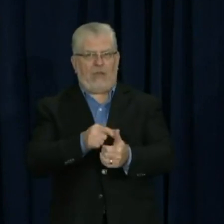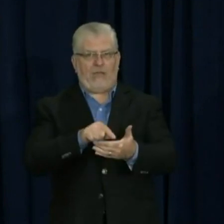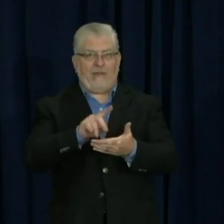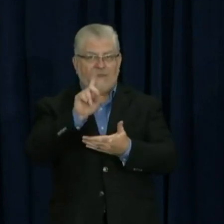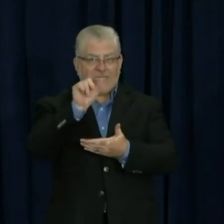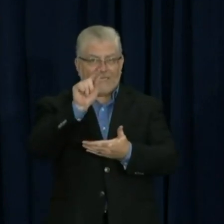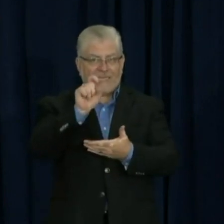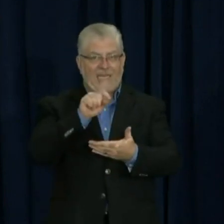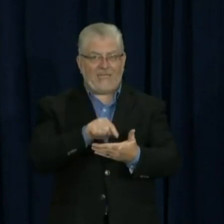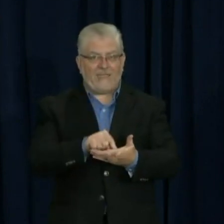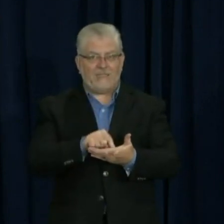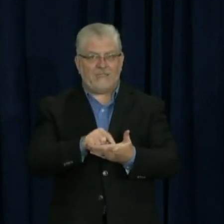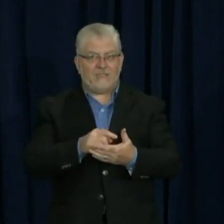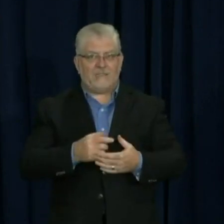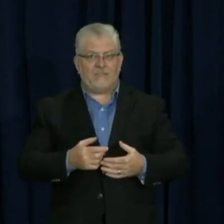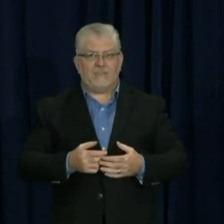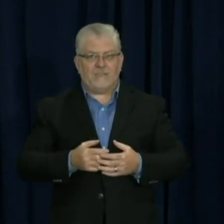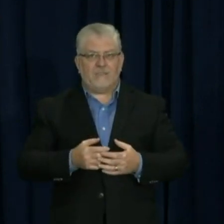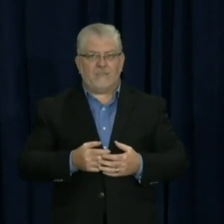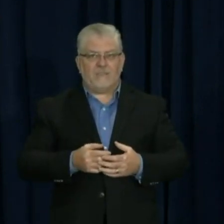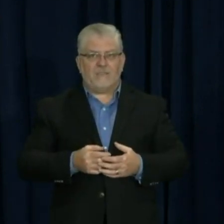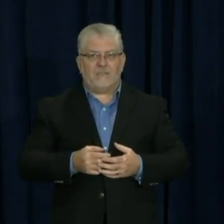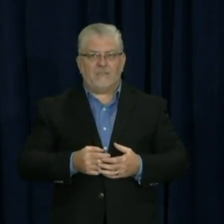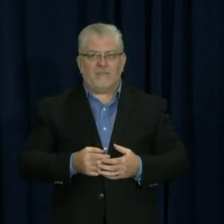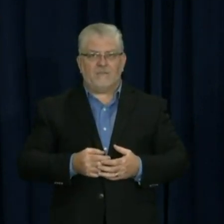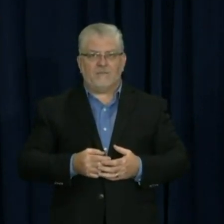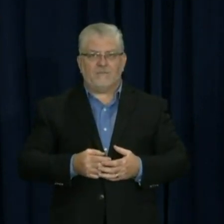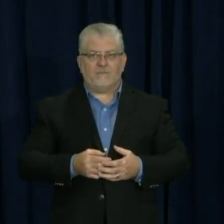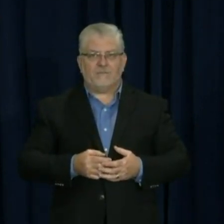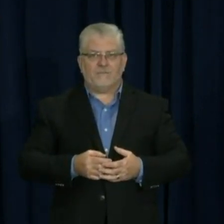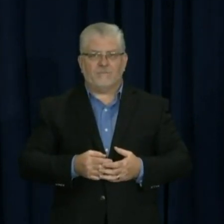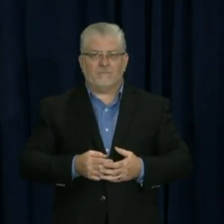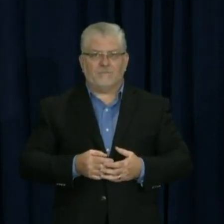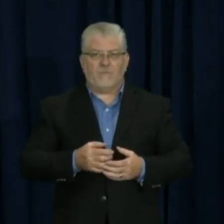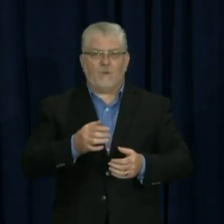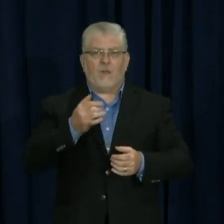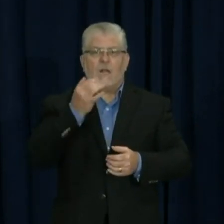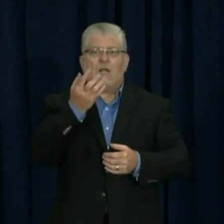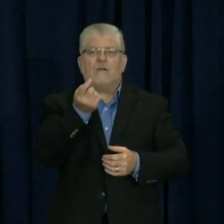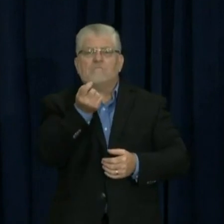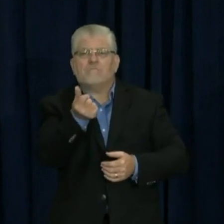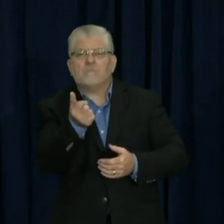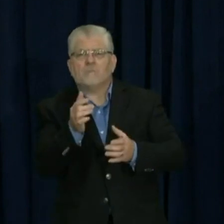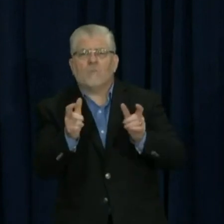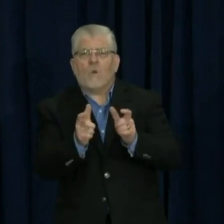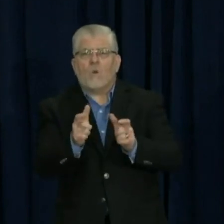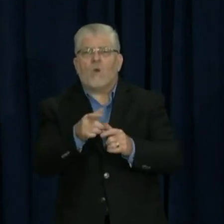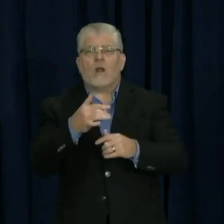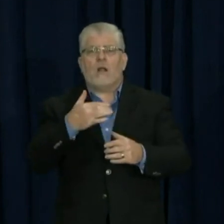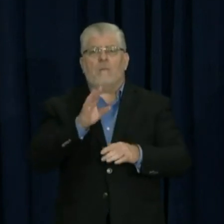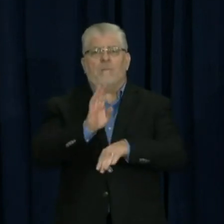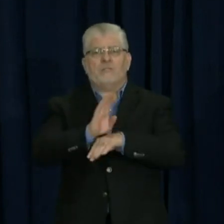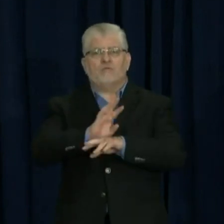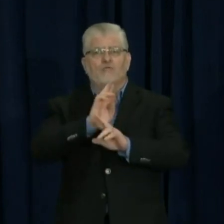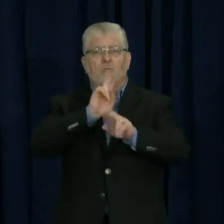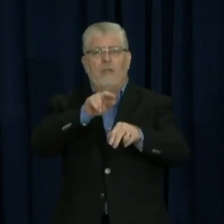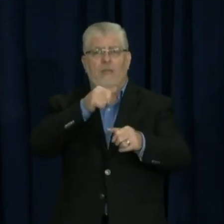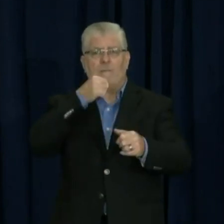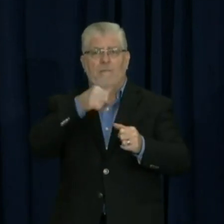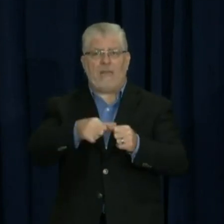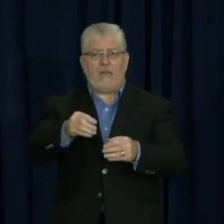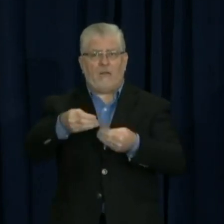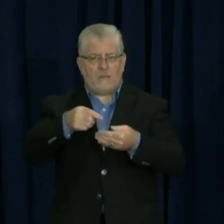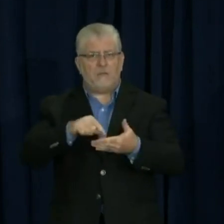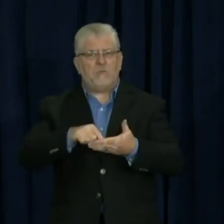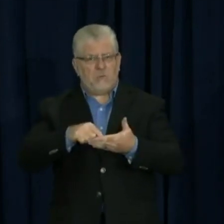fraction of any of those things. I mean, we've all had that situation where you get a letter and it's not